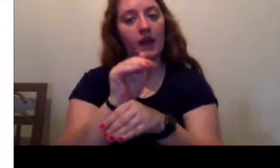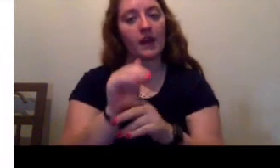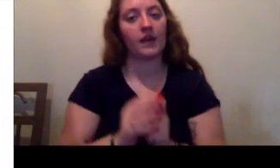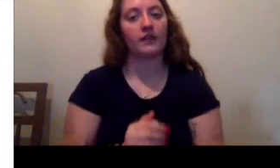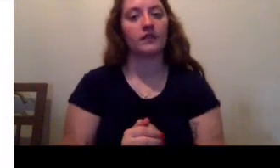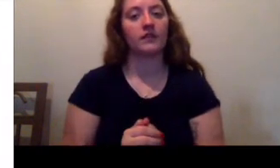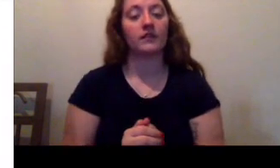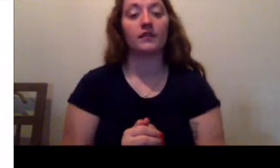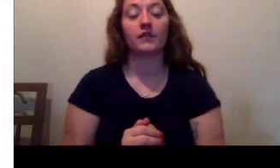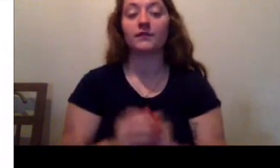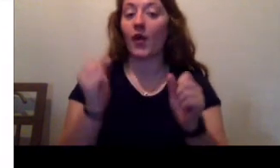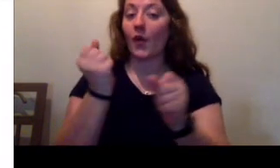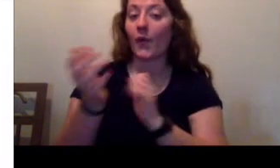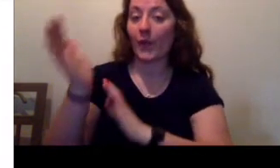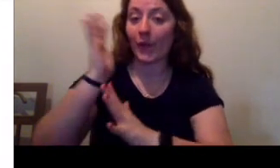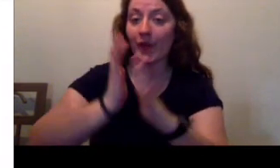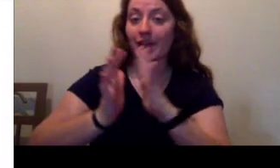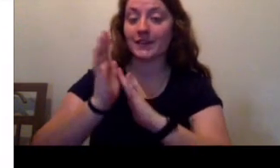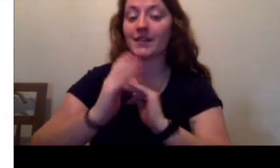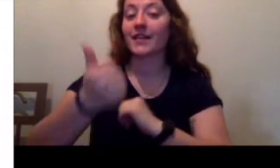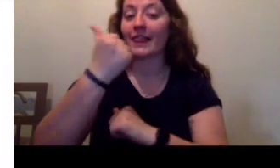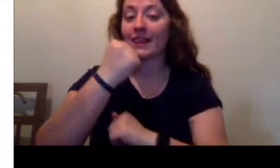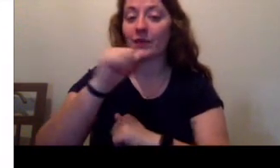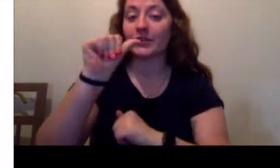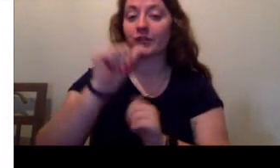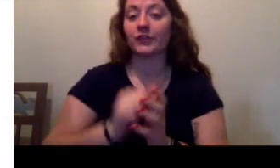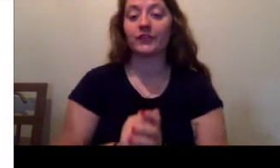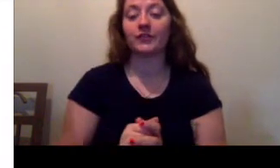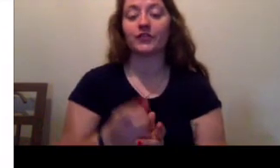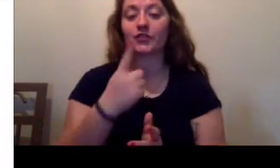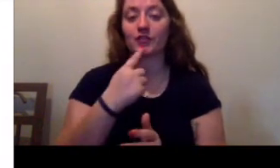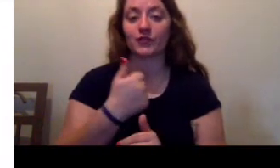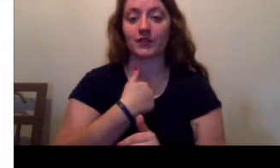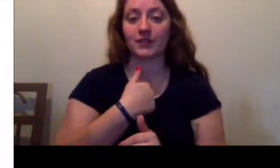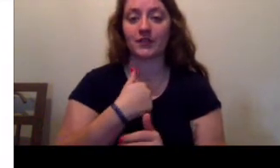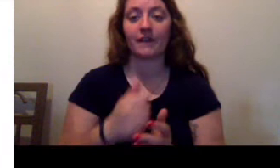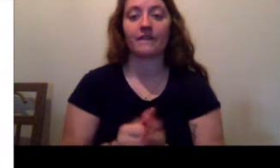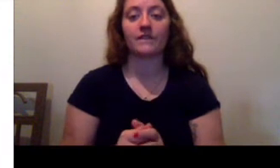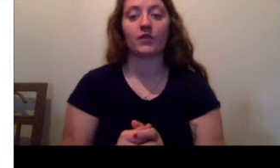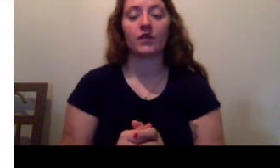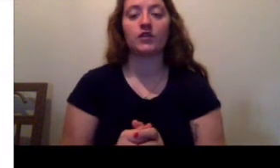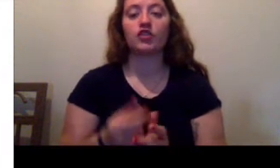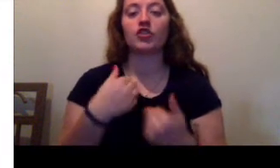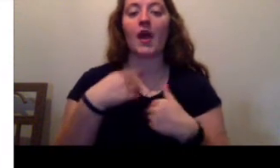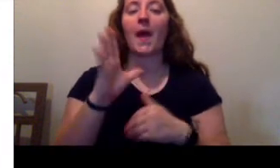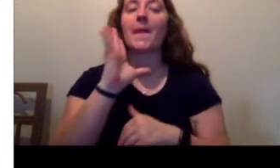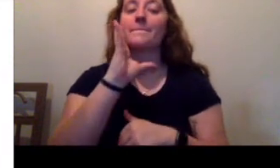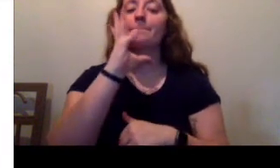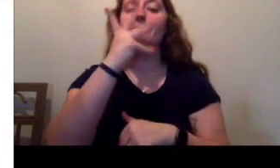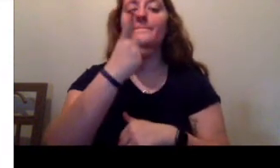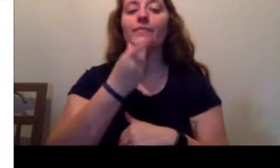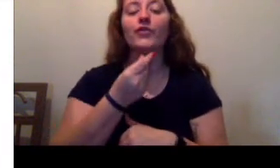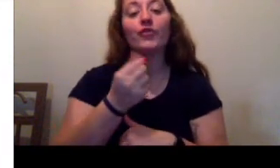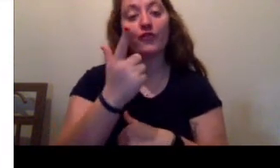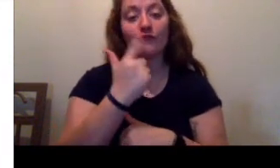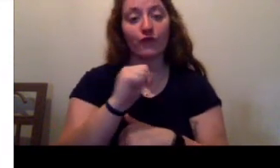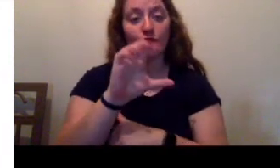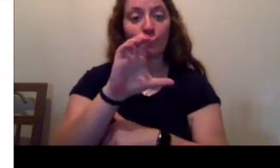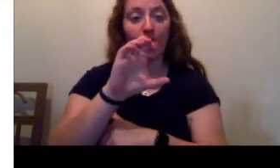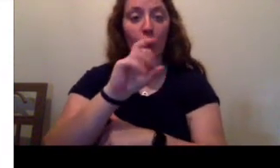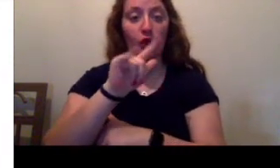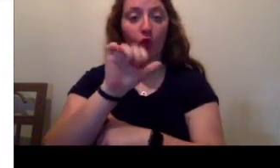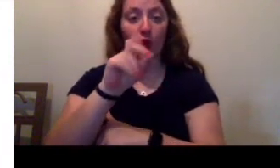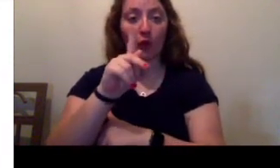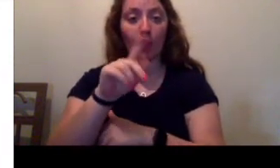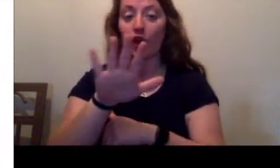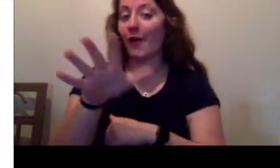Once upon a time, there was a little girl, she told herself silently, who had a beautiful red cloak. Her mother